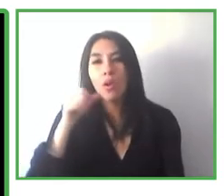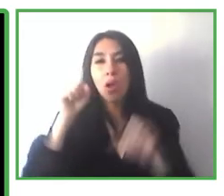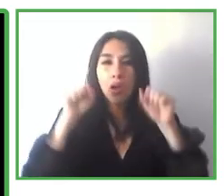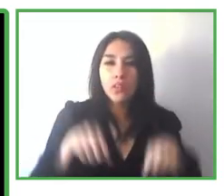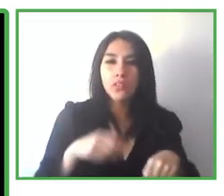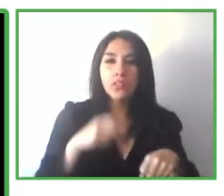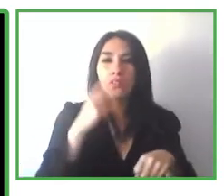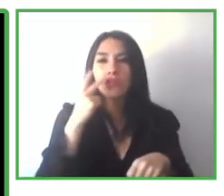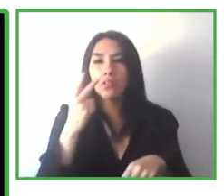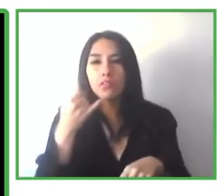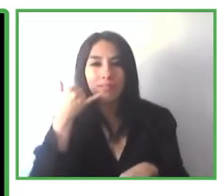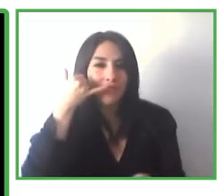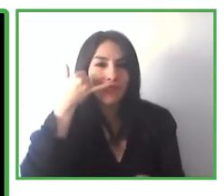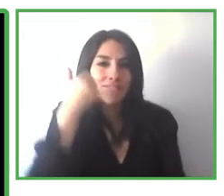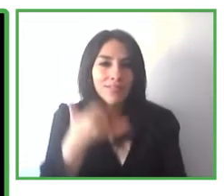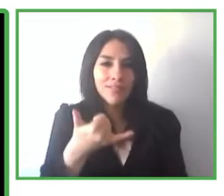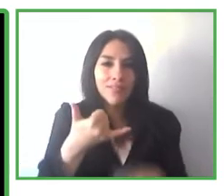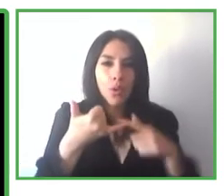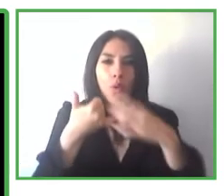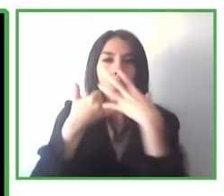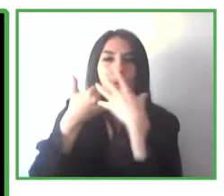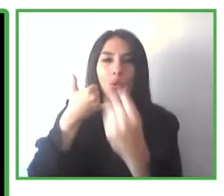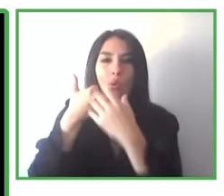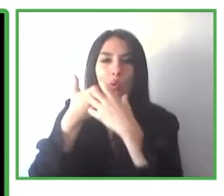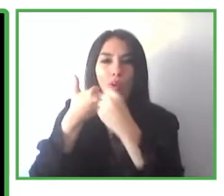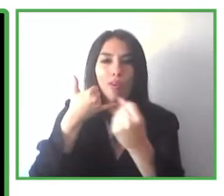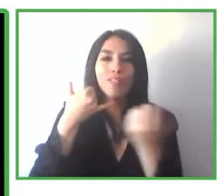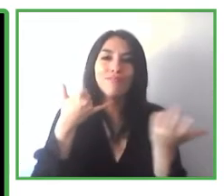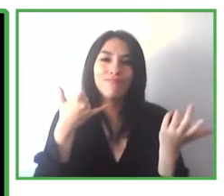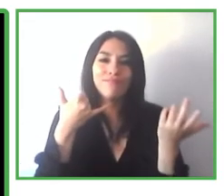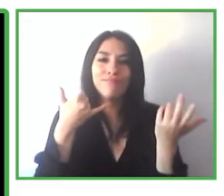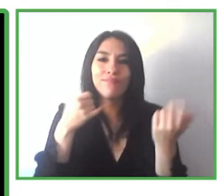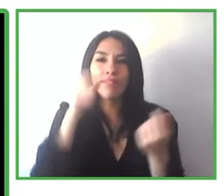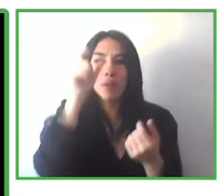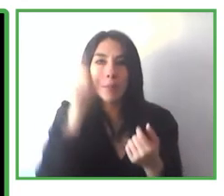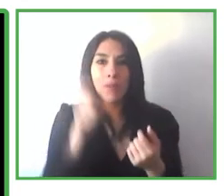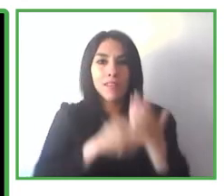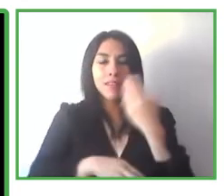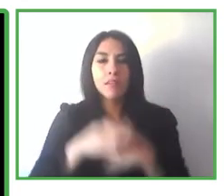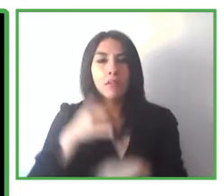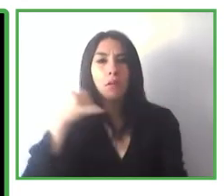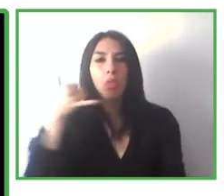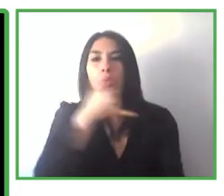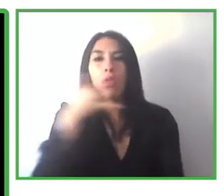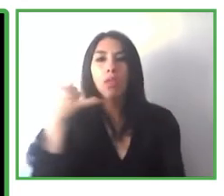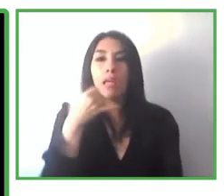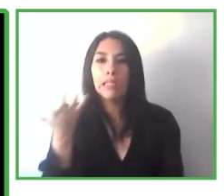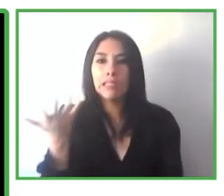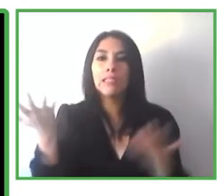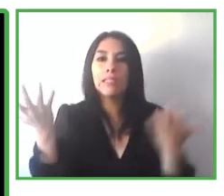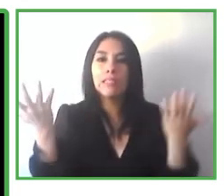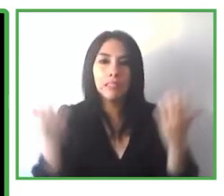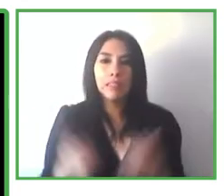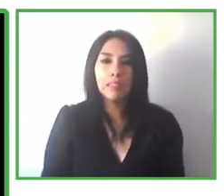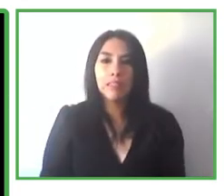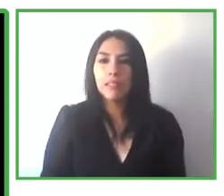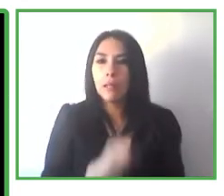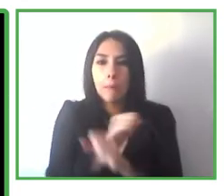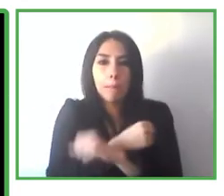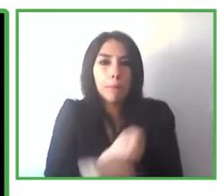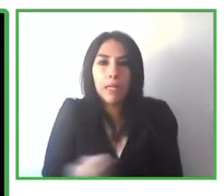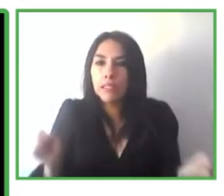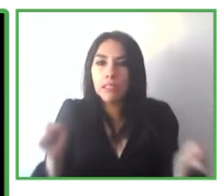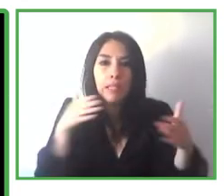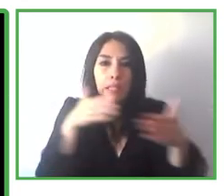close to the sign, so it's not easy for a visually impaired person. So we had to